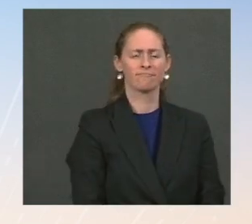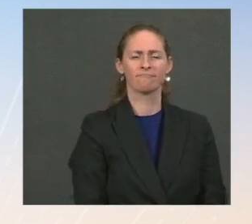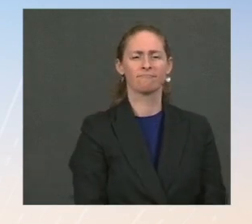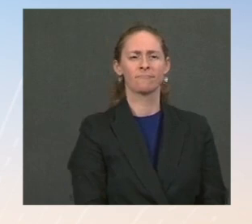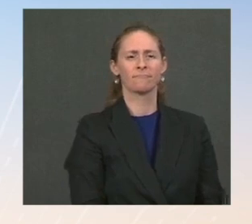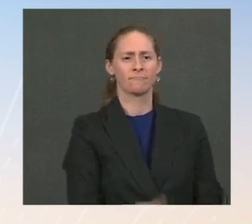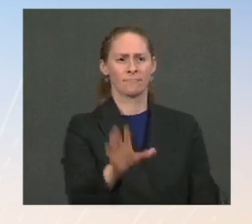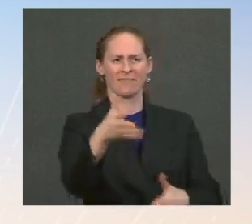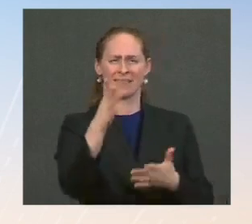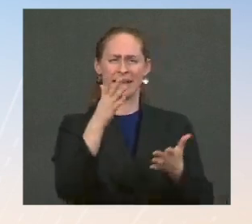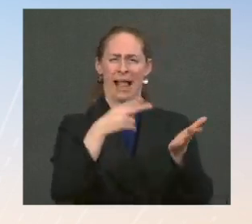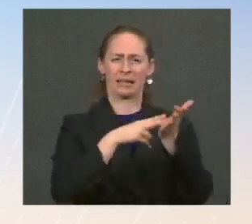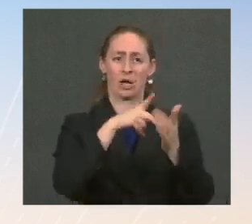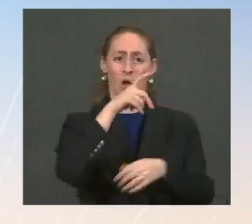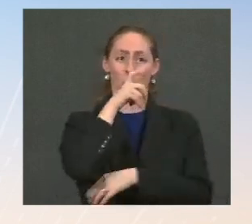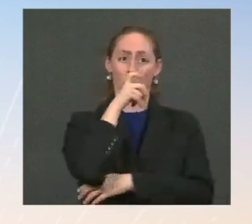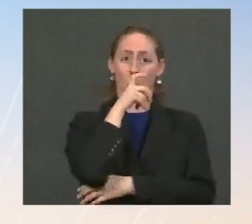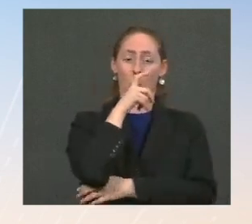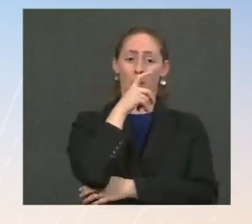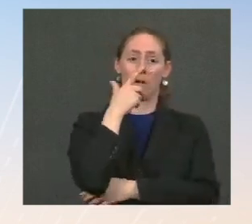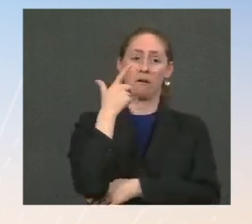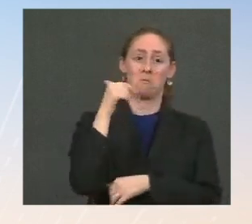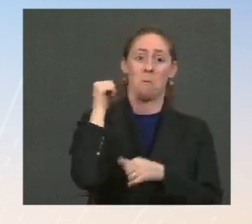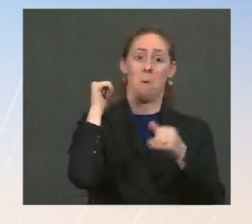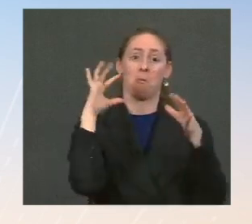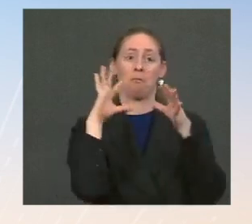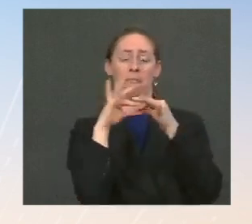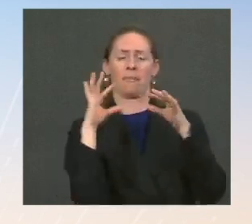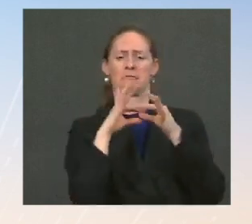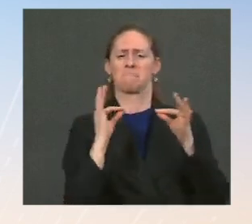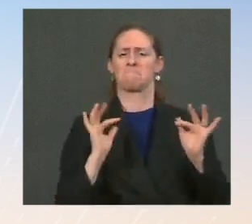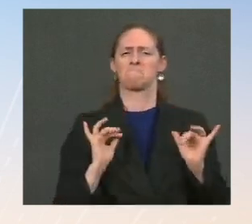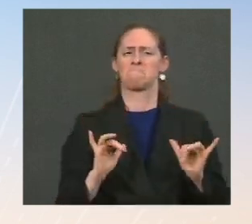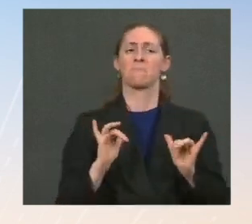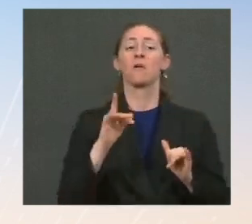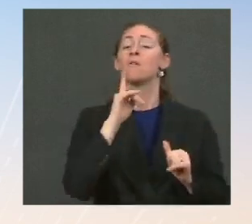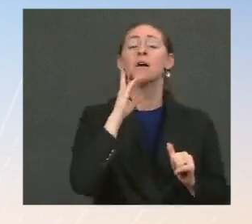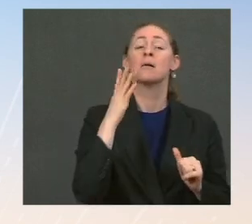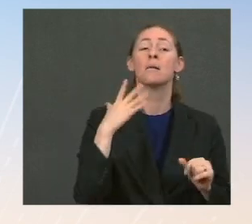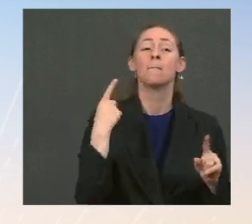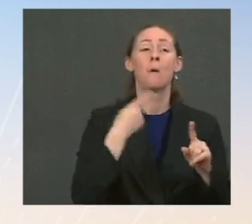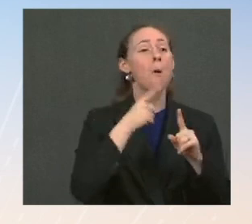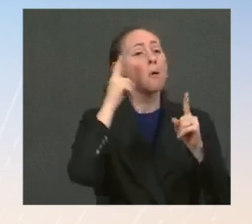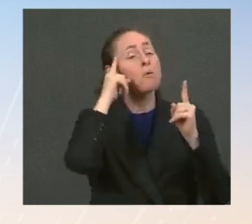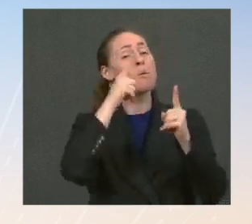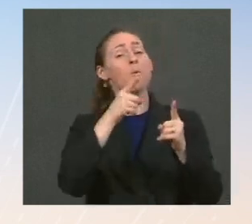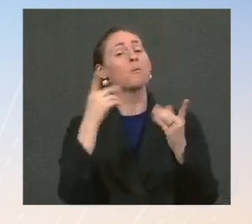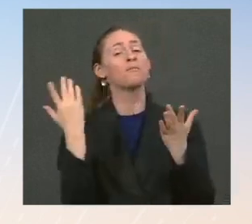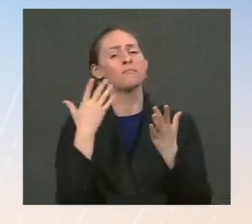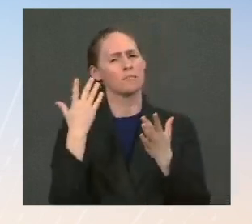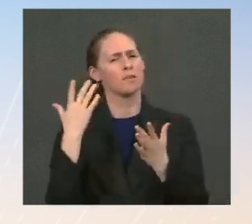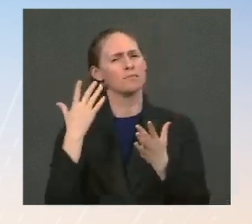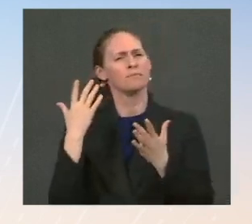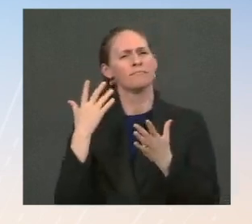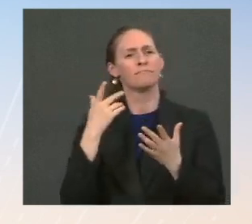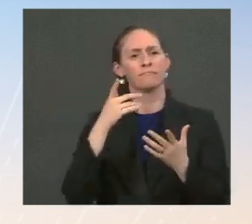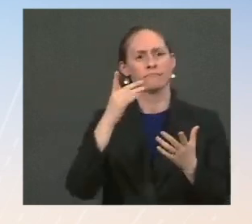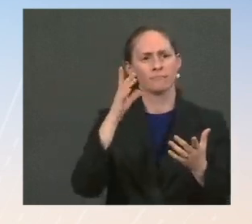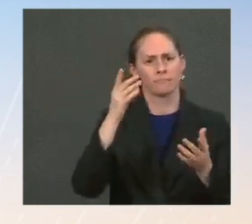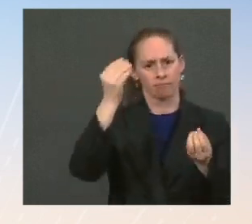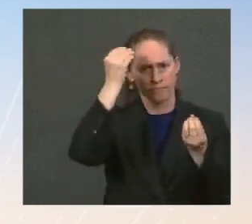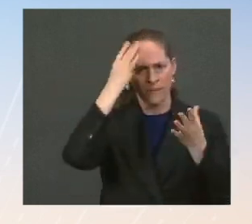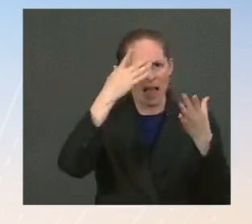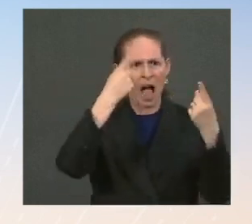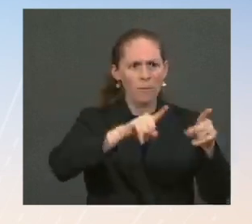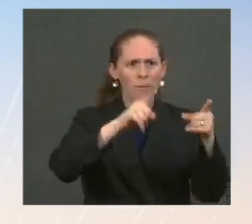I would say that, as I noted earlier, our objective and the President's commitment is to standardizing the reporting process, is to ensuring we're improving the